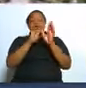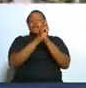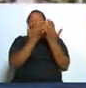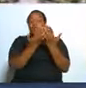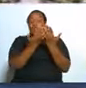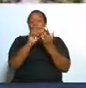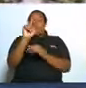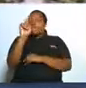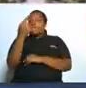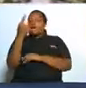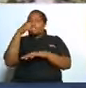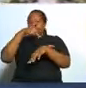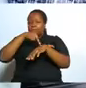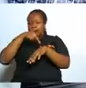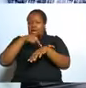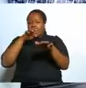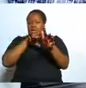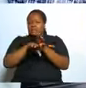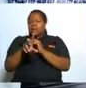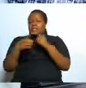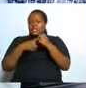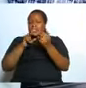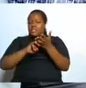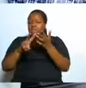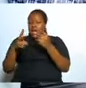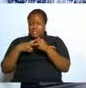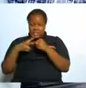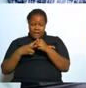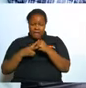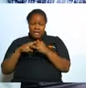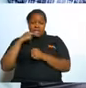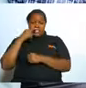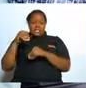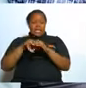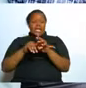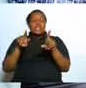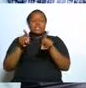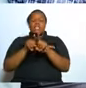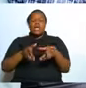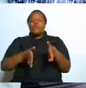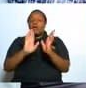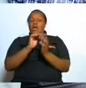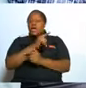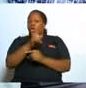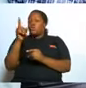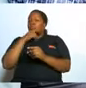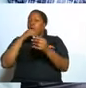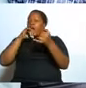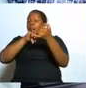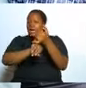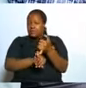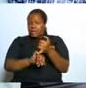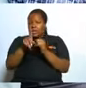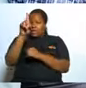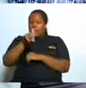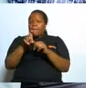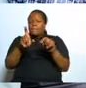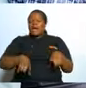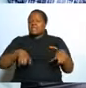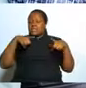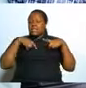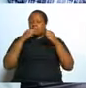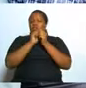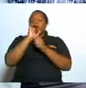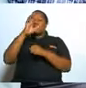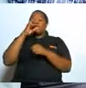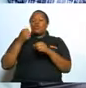peter chapter 3 verse 7 good news bible in the same way your husband must live with